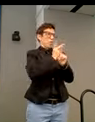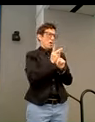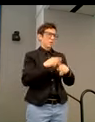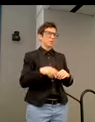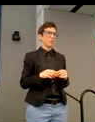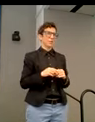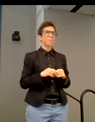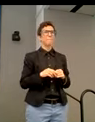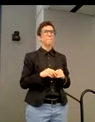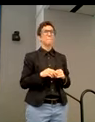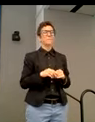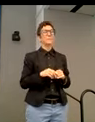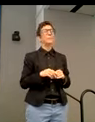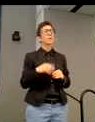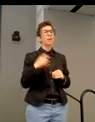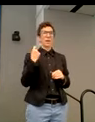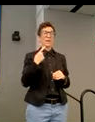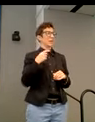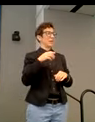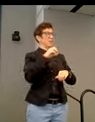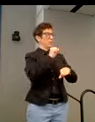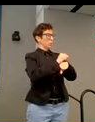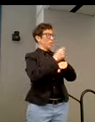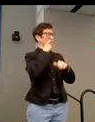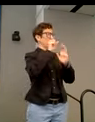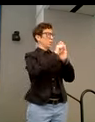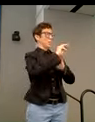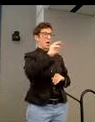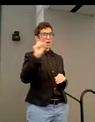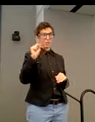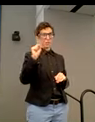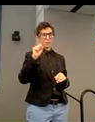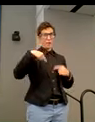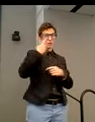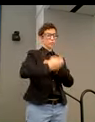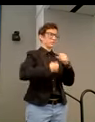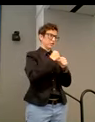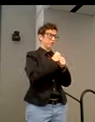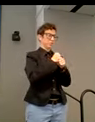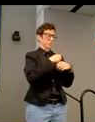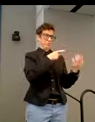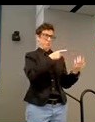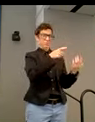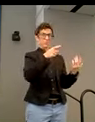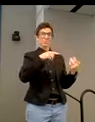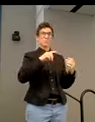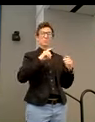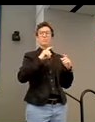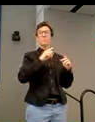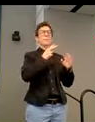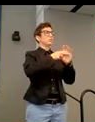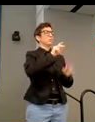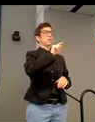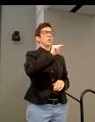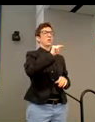In fact, if you've worked for the Commonwealth of Massachusetts in the past couple of years at all and you've ever attended a team's